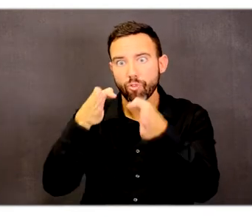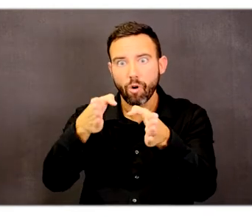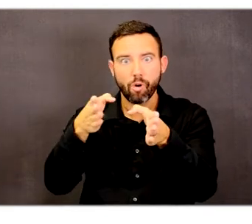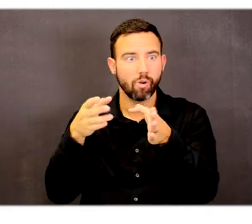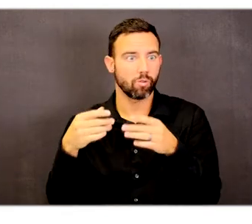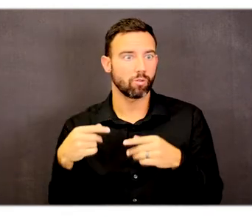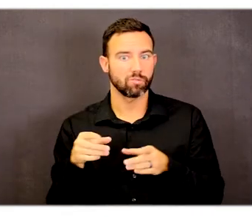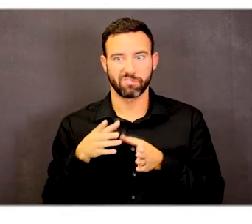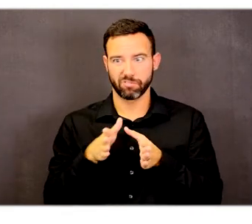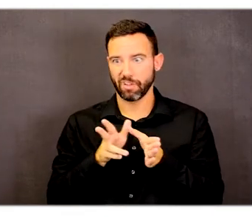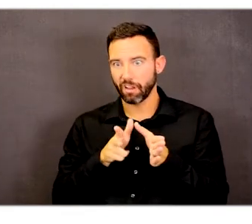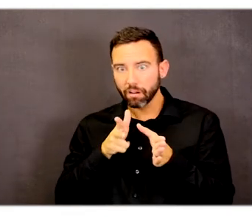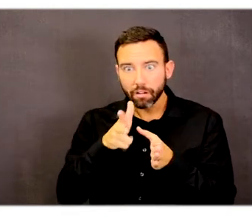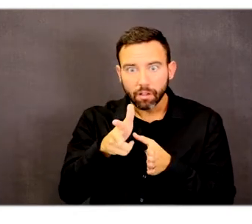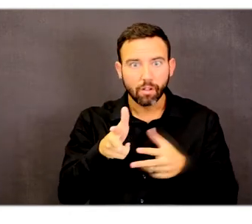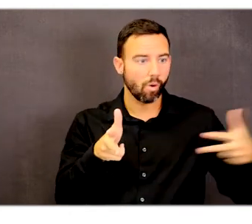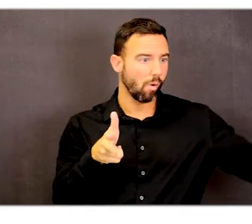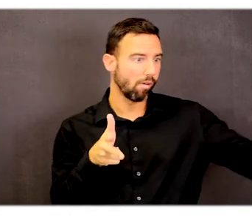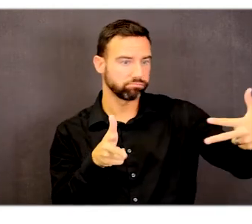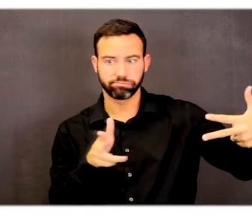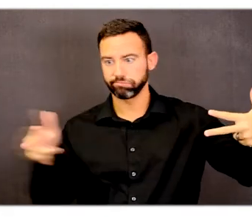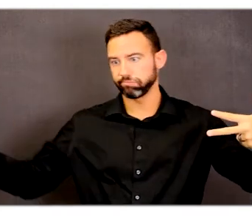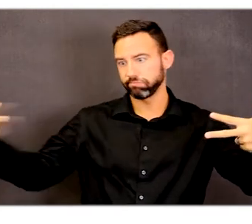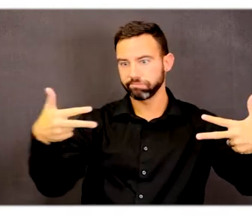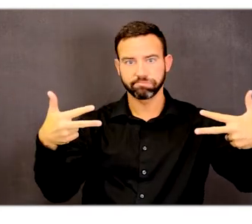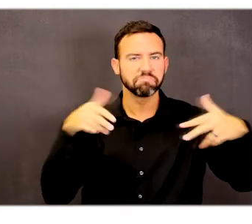from those roads into the site itself.